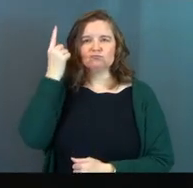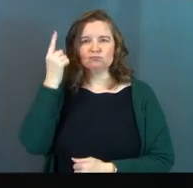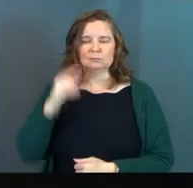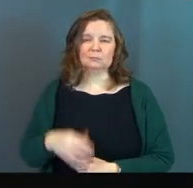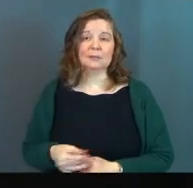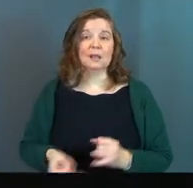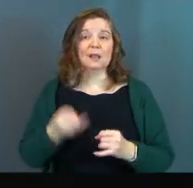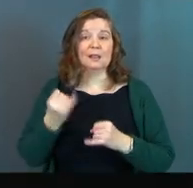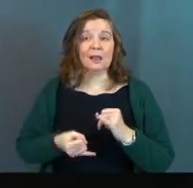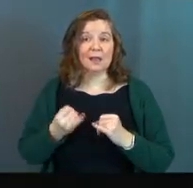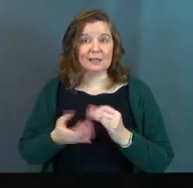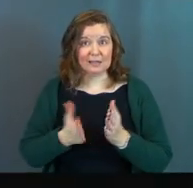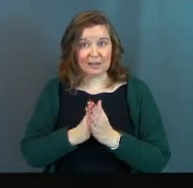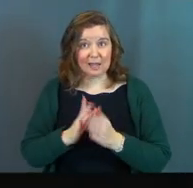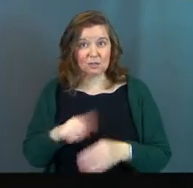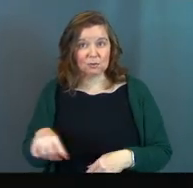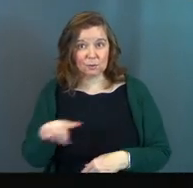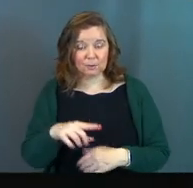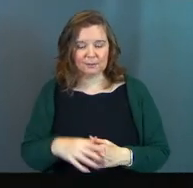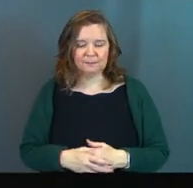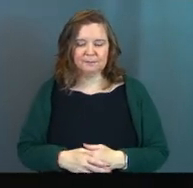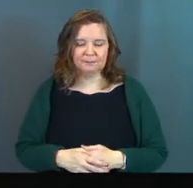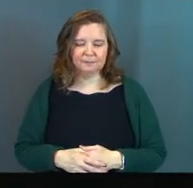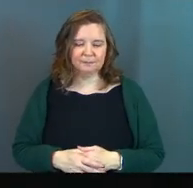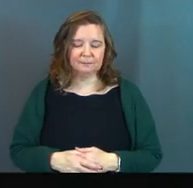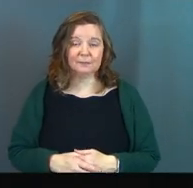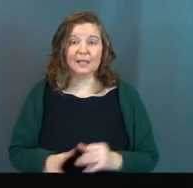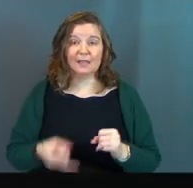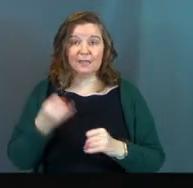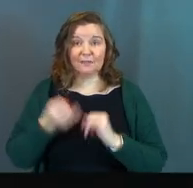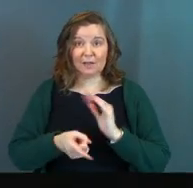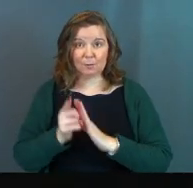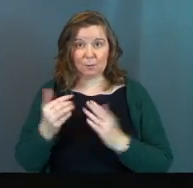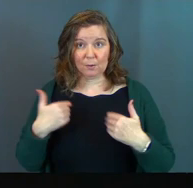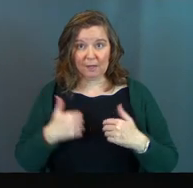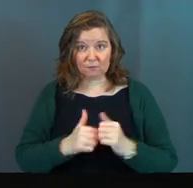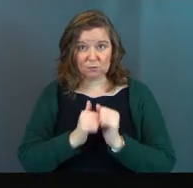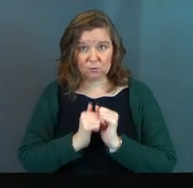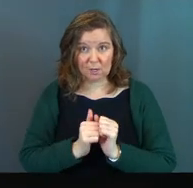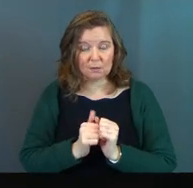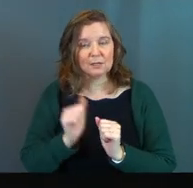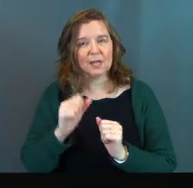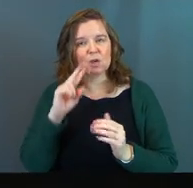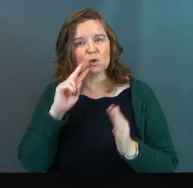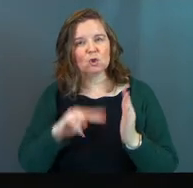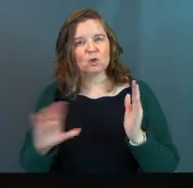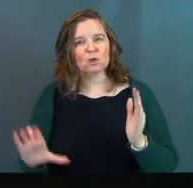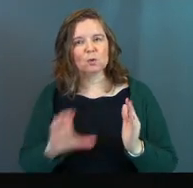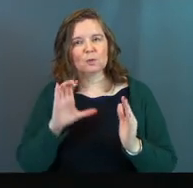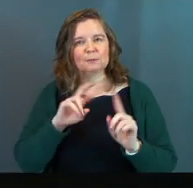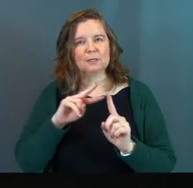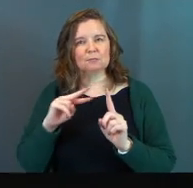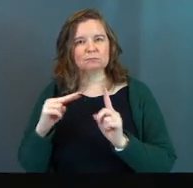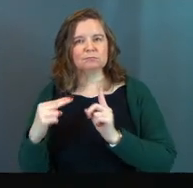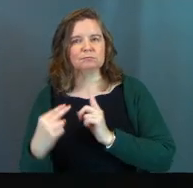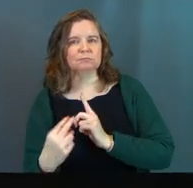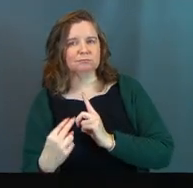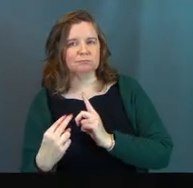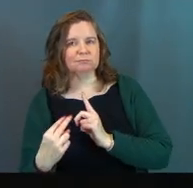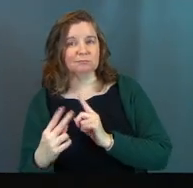Last piece. Can I ask you in the final moments that we have together, could you look at Christmas in a whole new way?